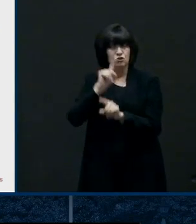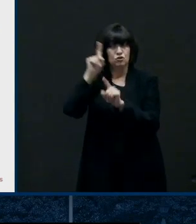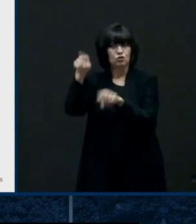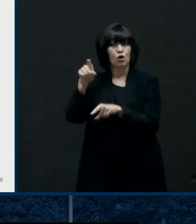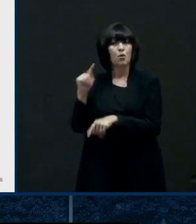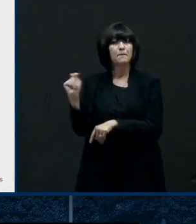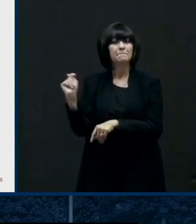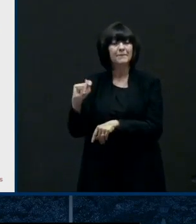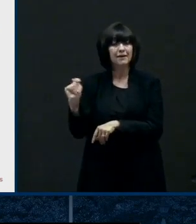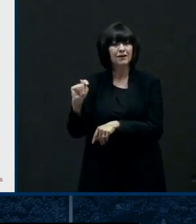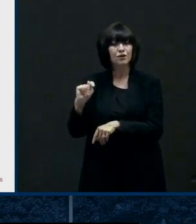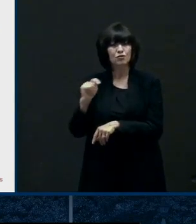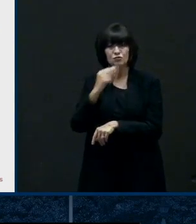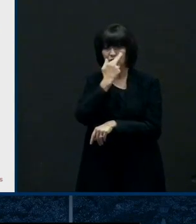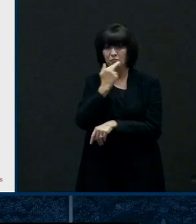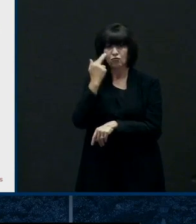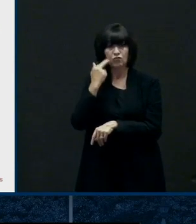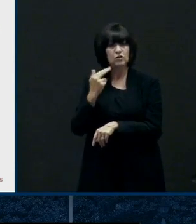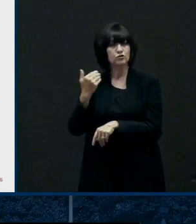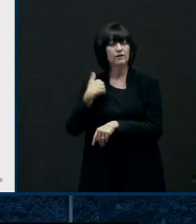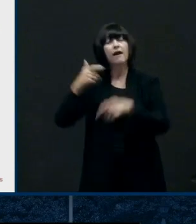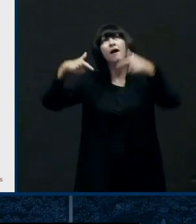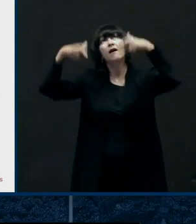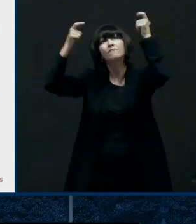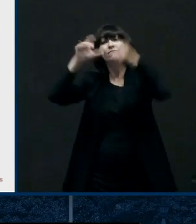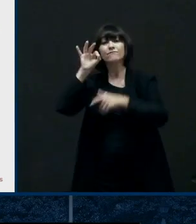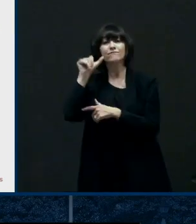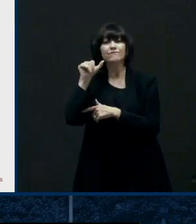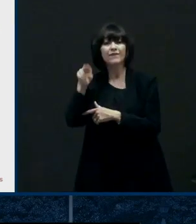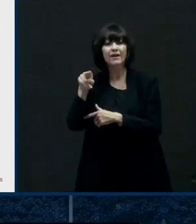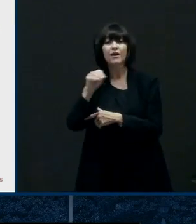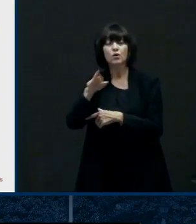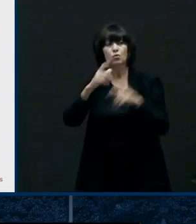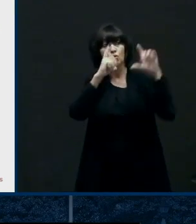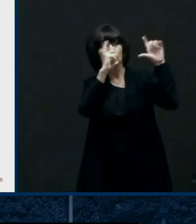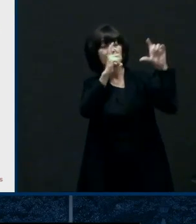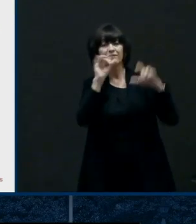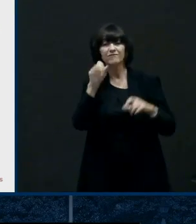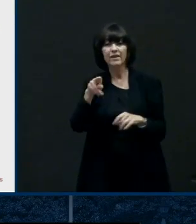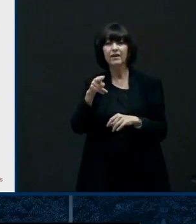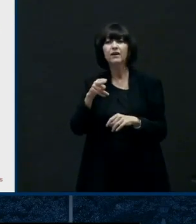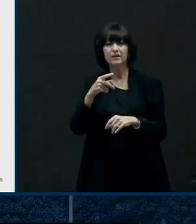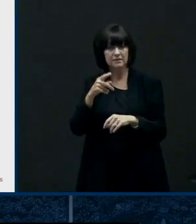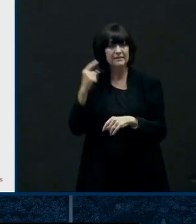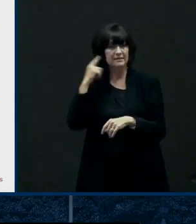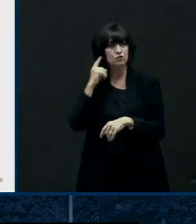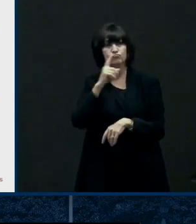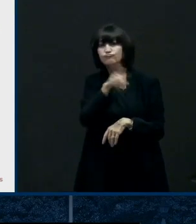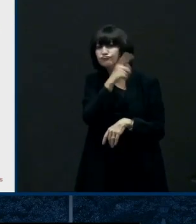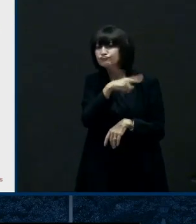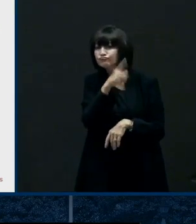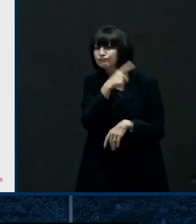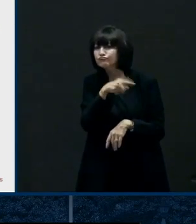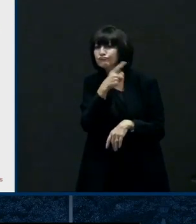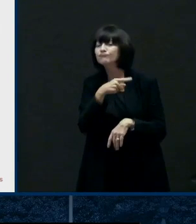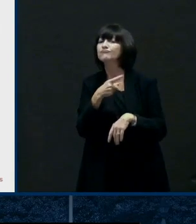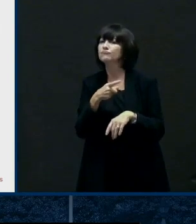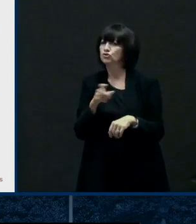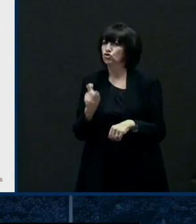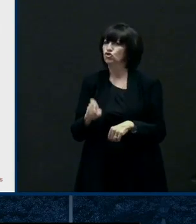functional so it's important to have these checked out as well to make sure that they are operating at full capacity